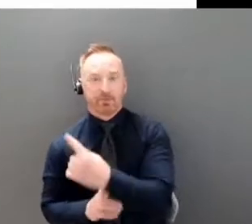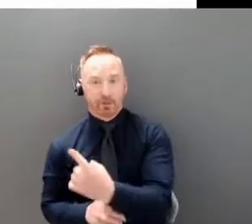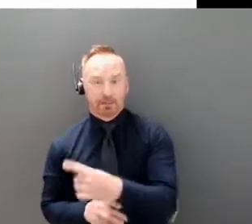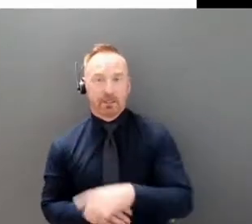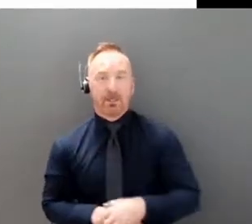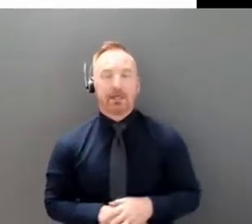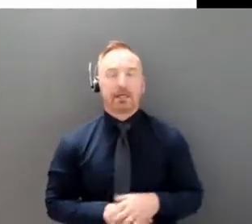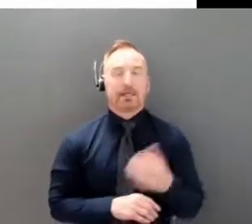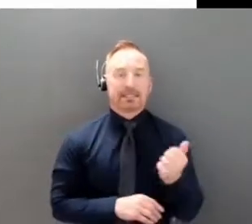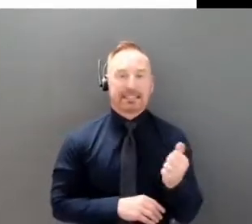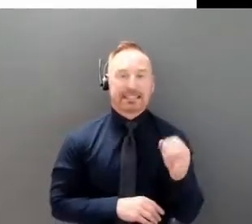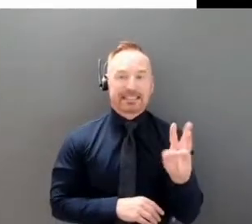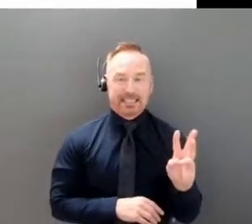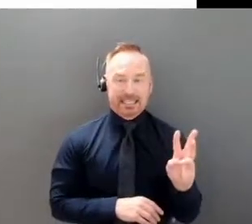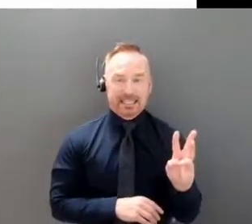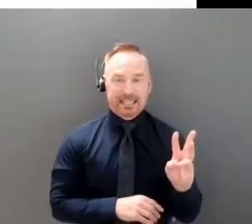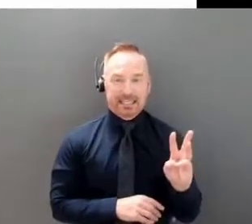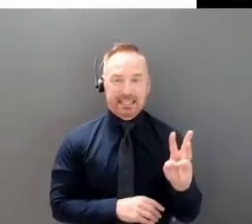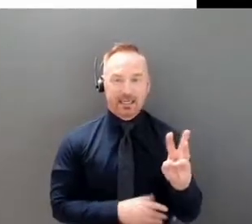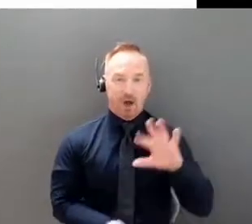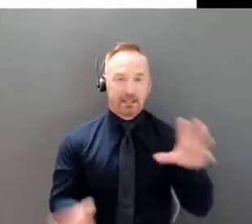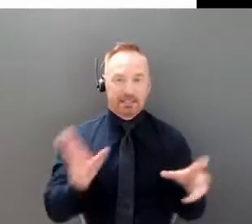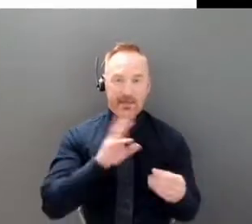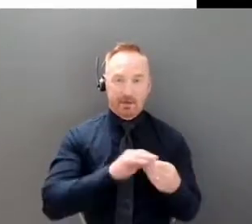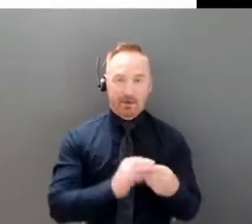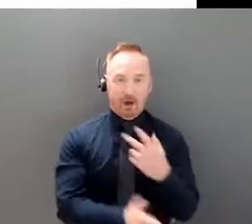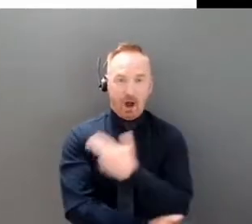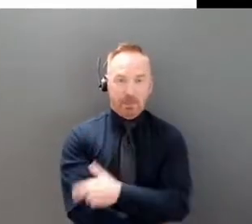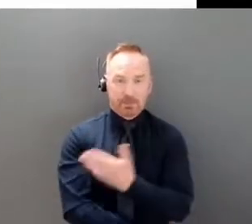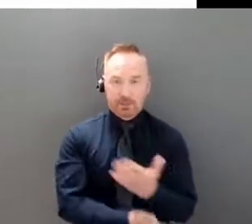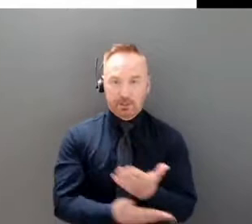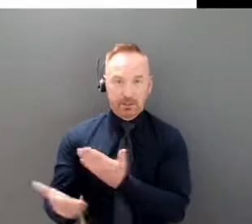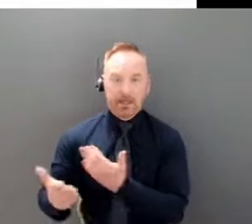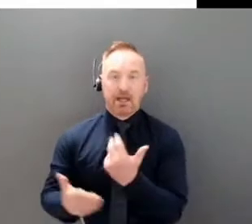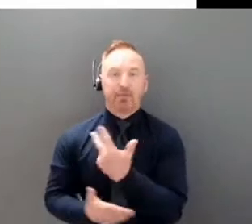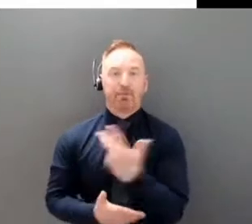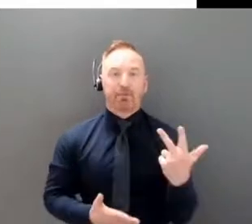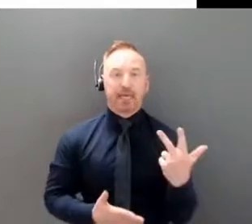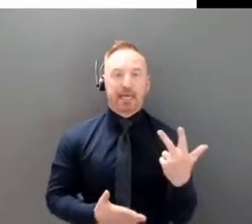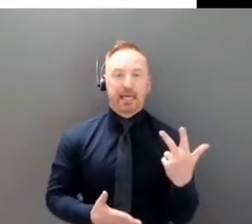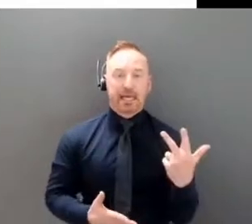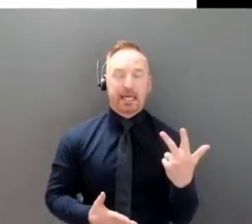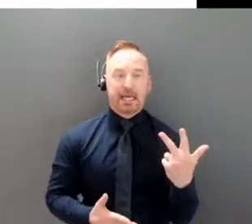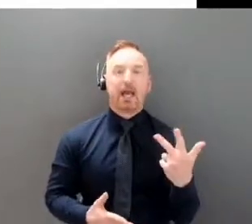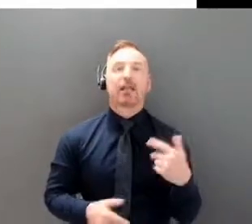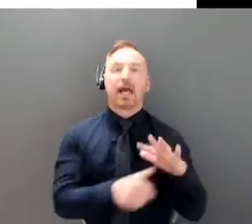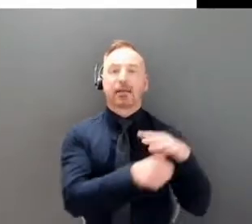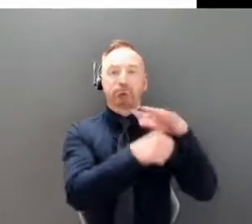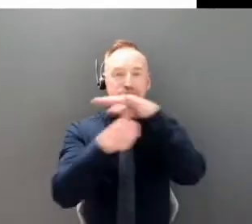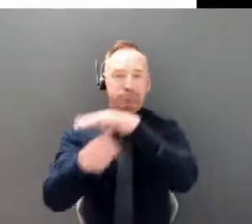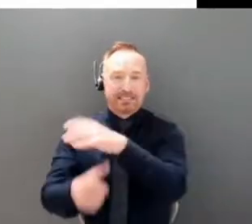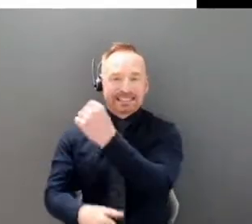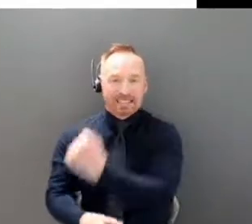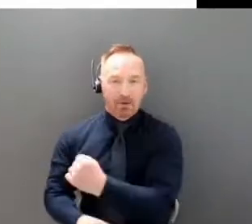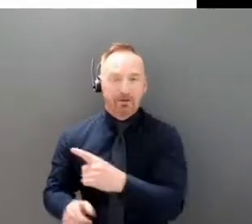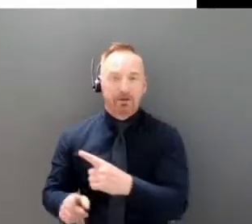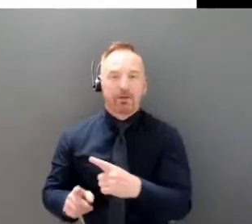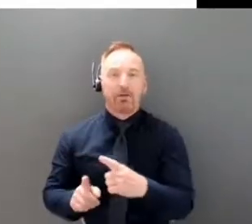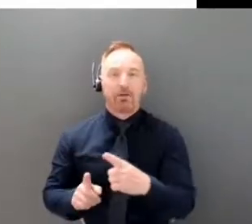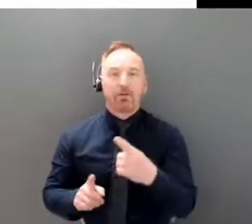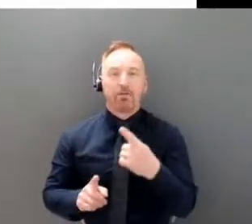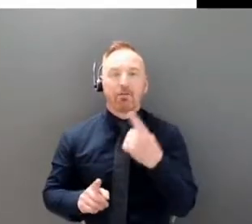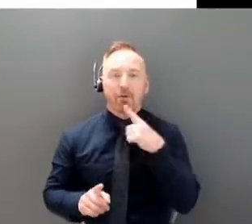hospitalizations, we have had to send three south for intensive care, and all three of those